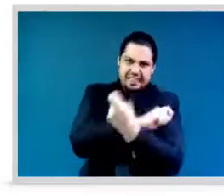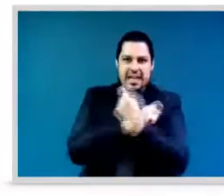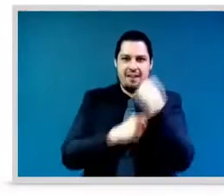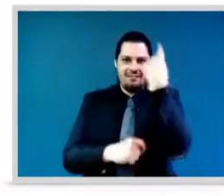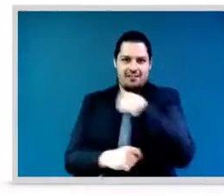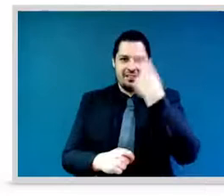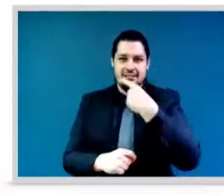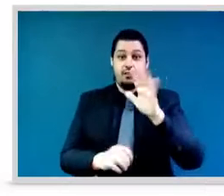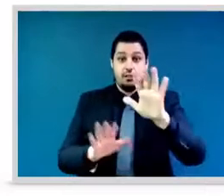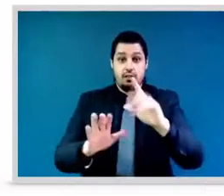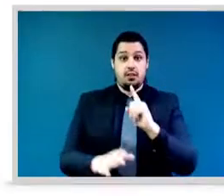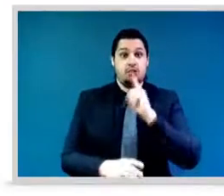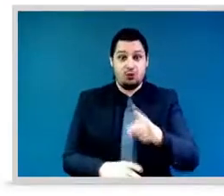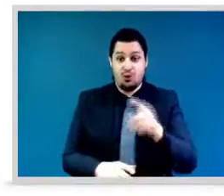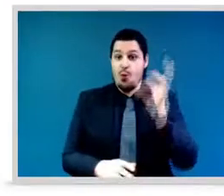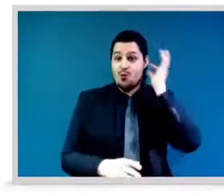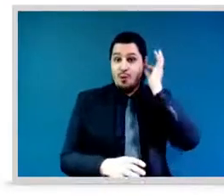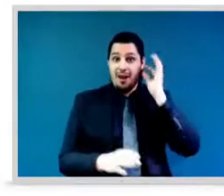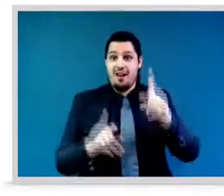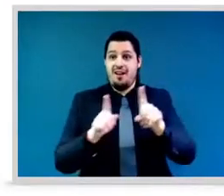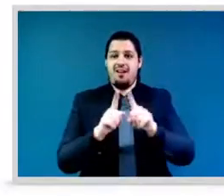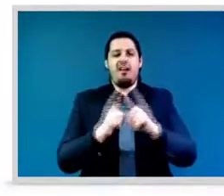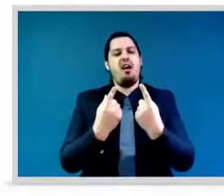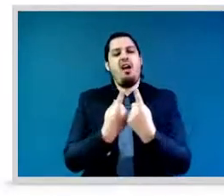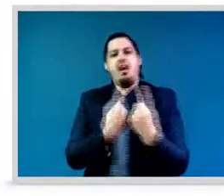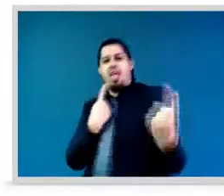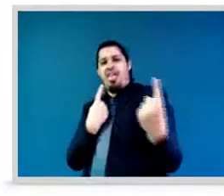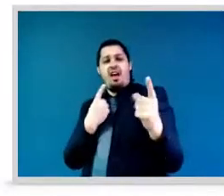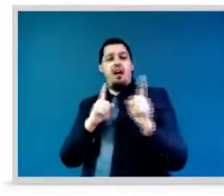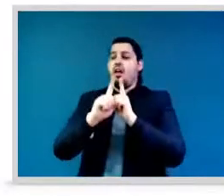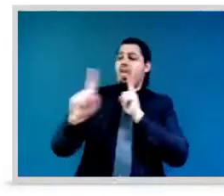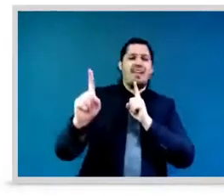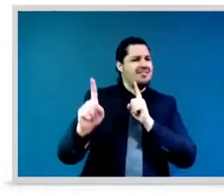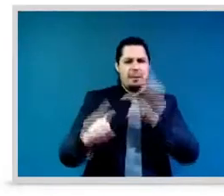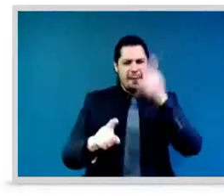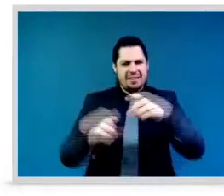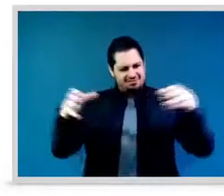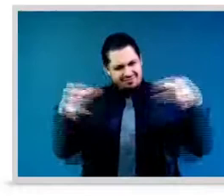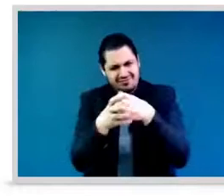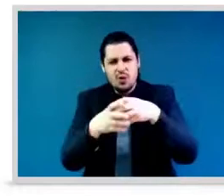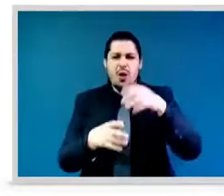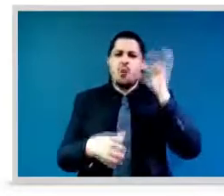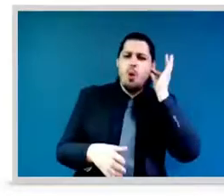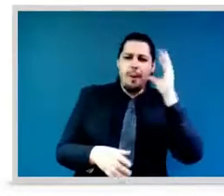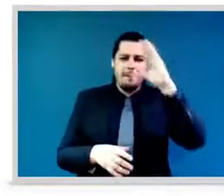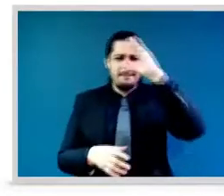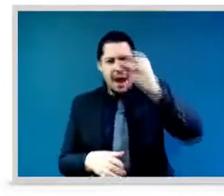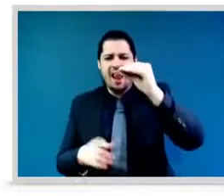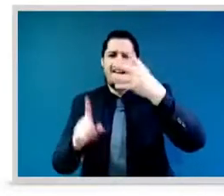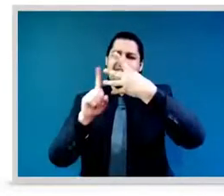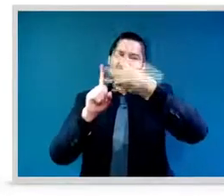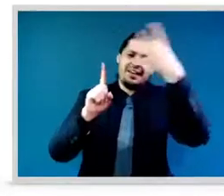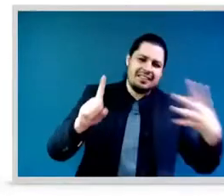-binary individuals, others. And I want to say that no one is powerless when we come together, and no one is